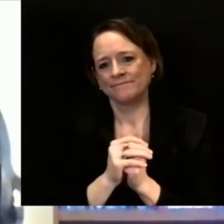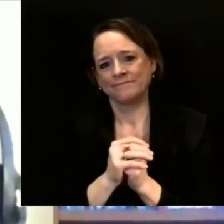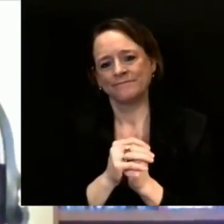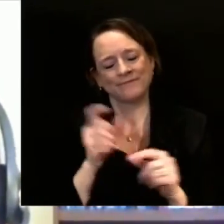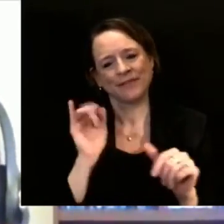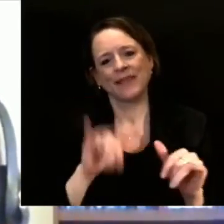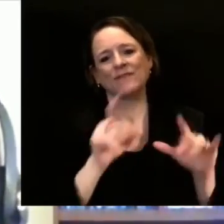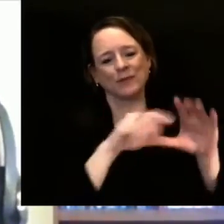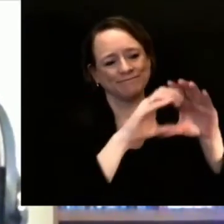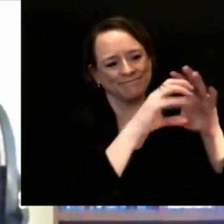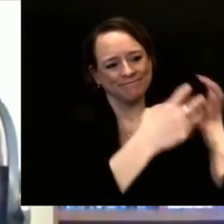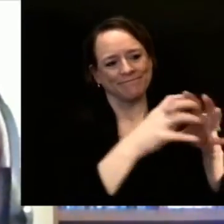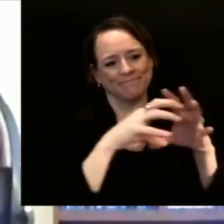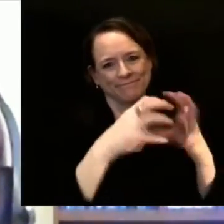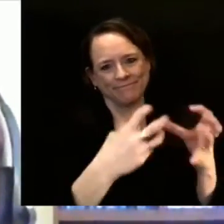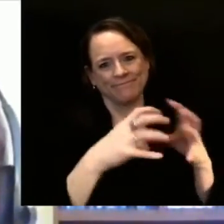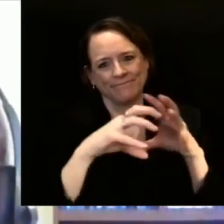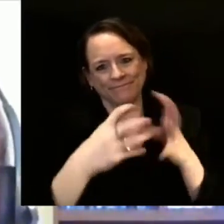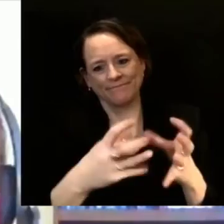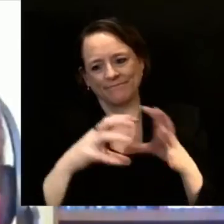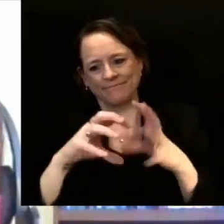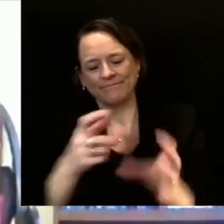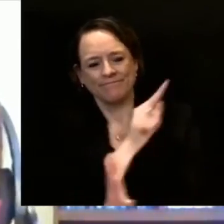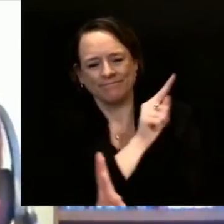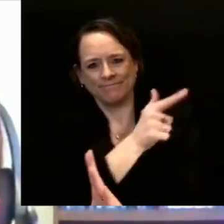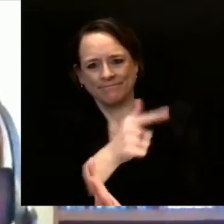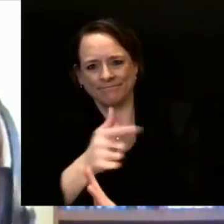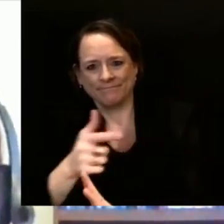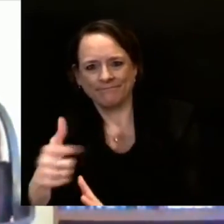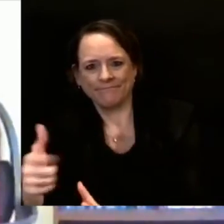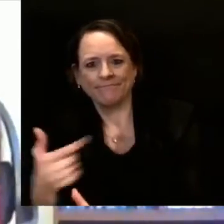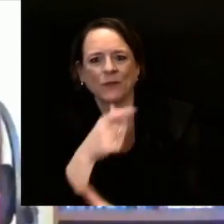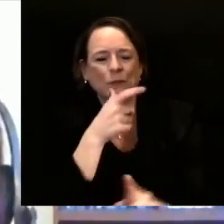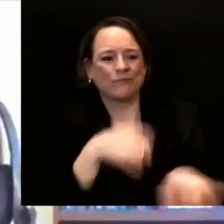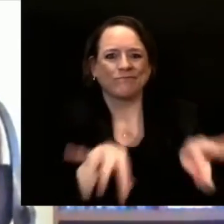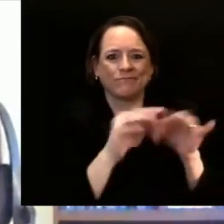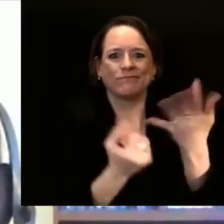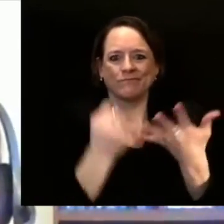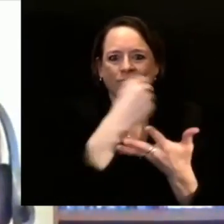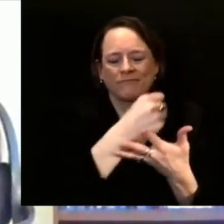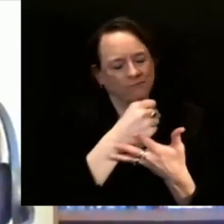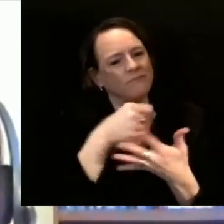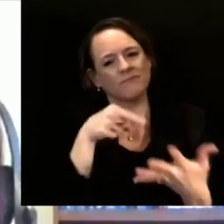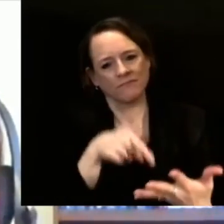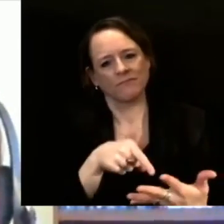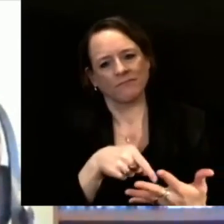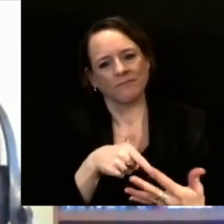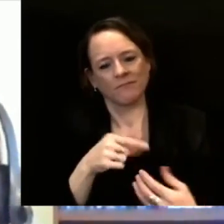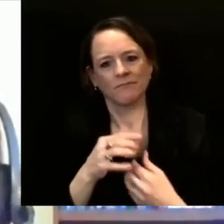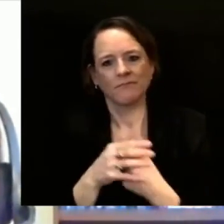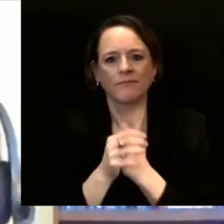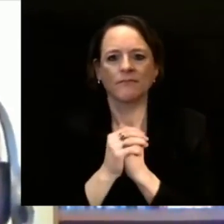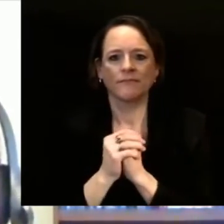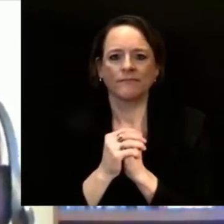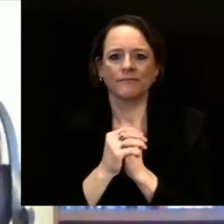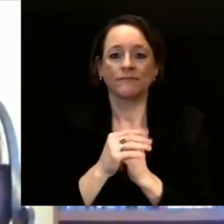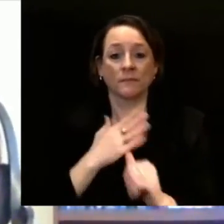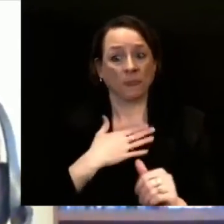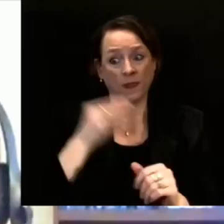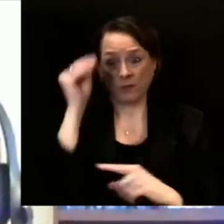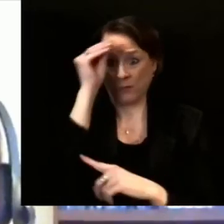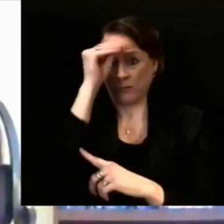I think our system is moving forward. We are vaccinating many people. We are